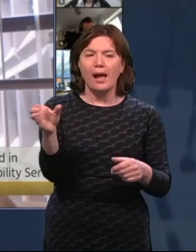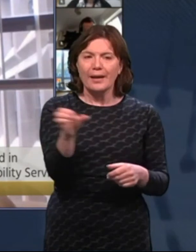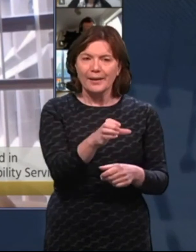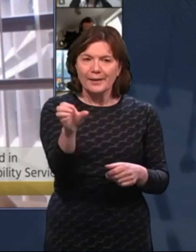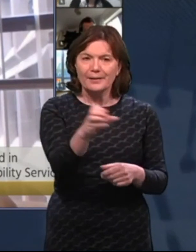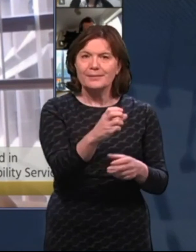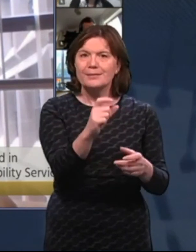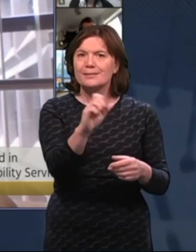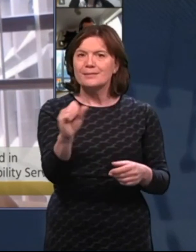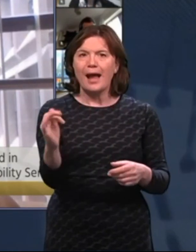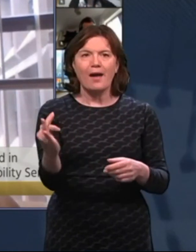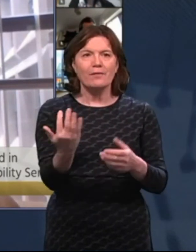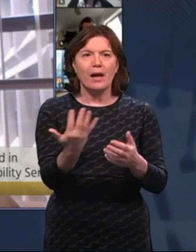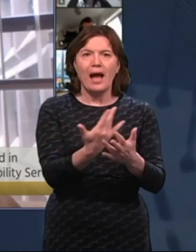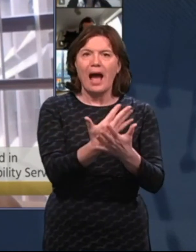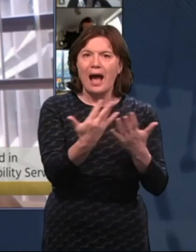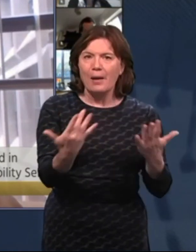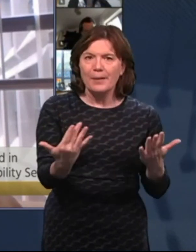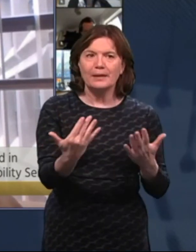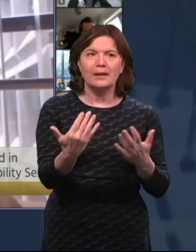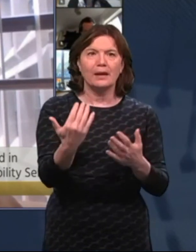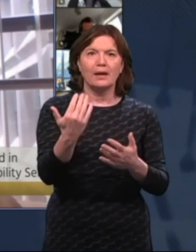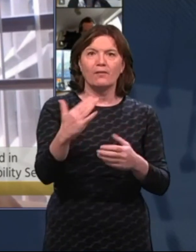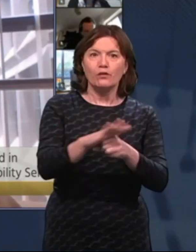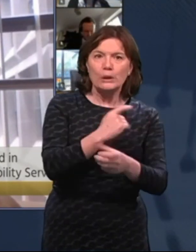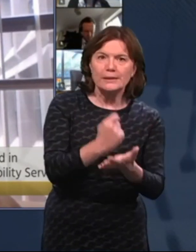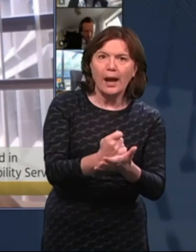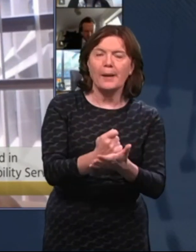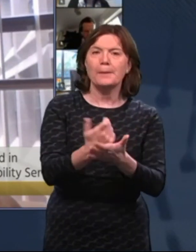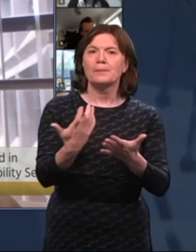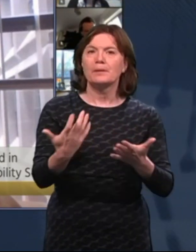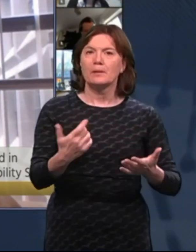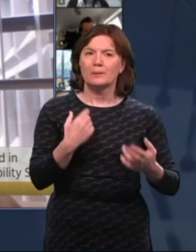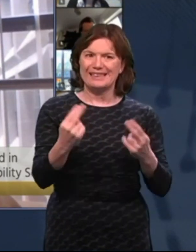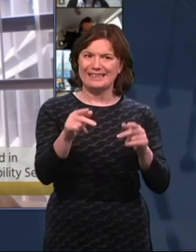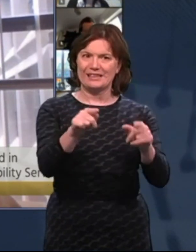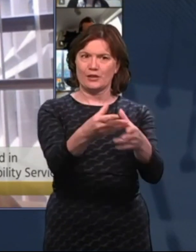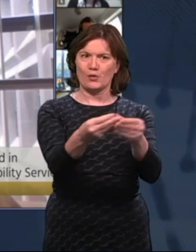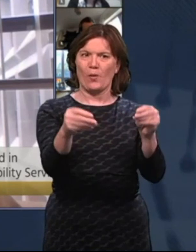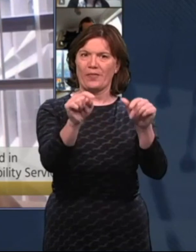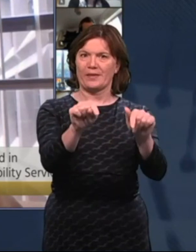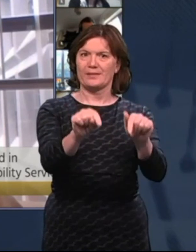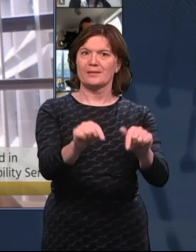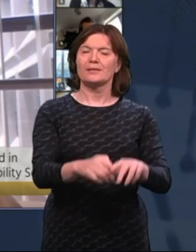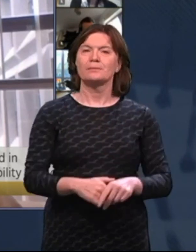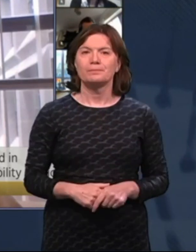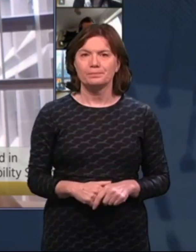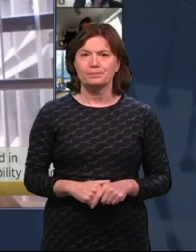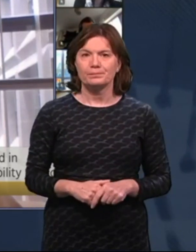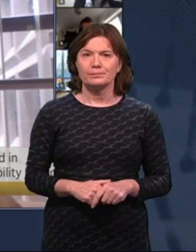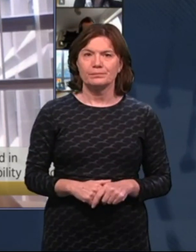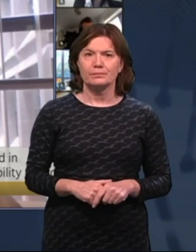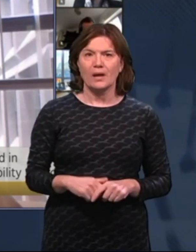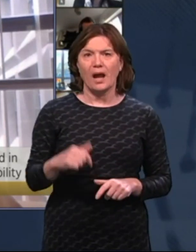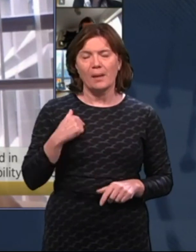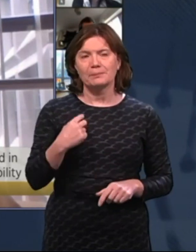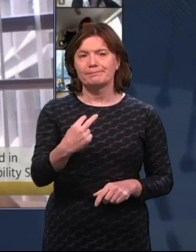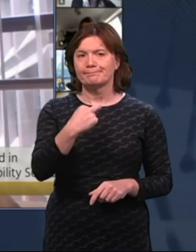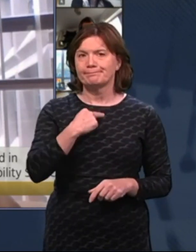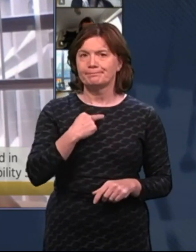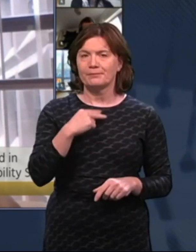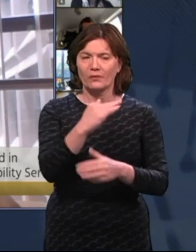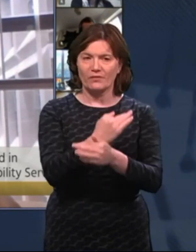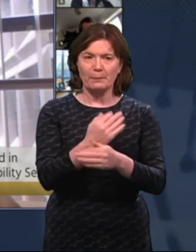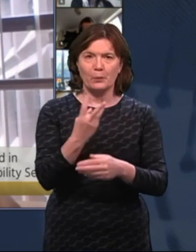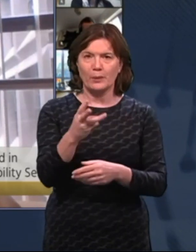present as well going forward. But I think the families I've been dealing with would, of course, be disheartened that they won't be getting the services next year.